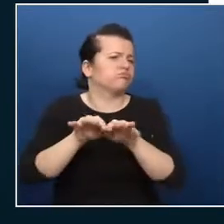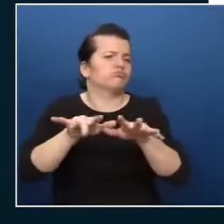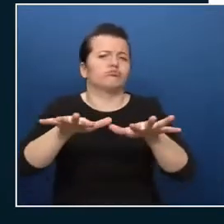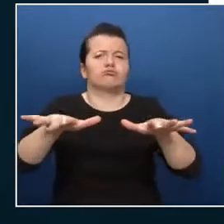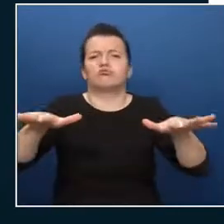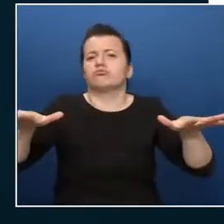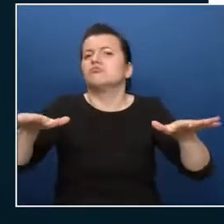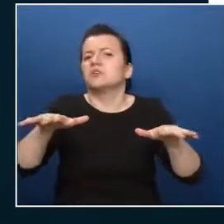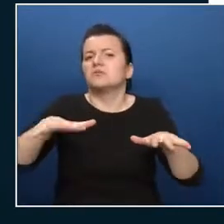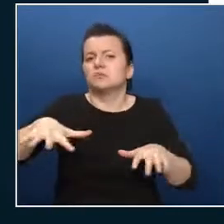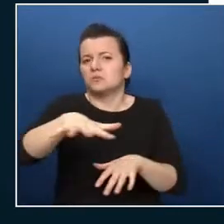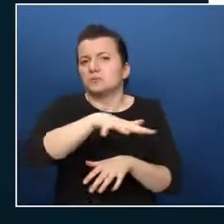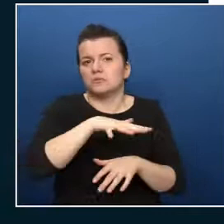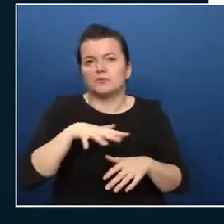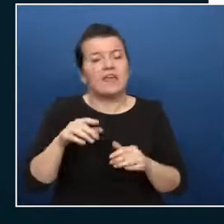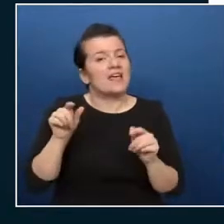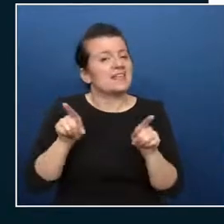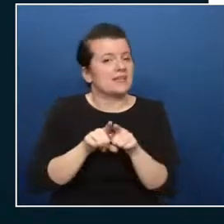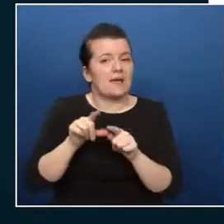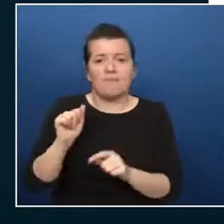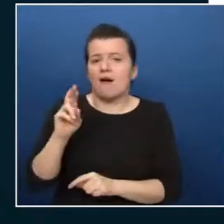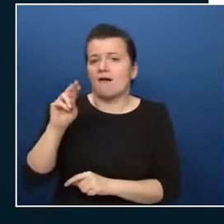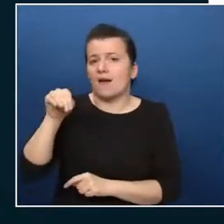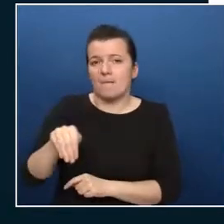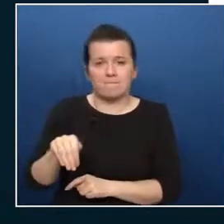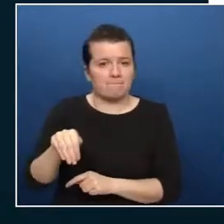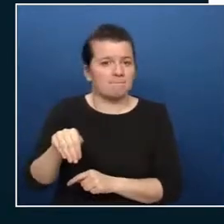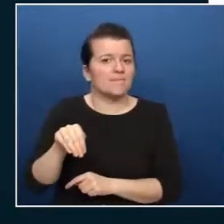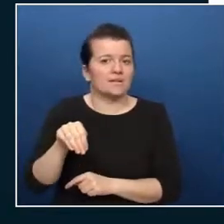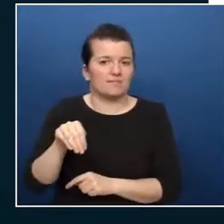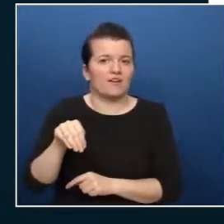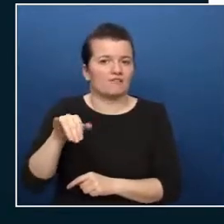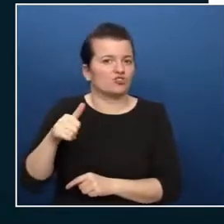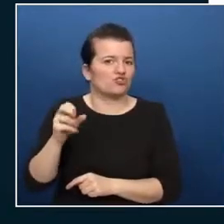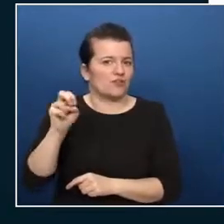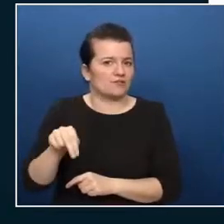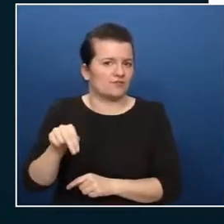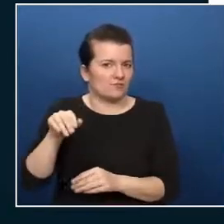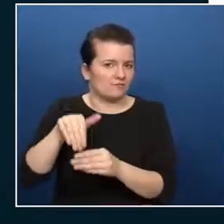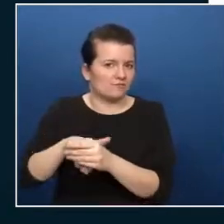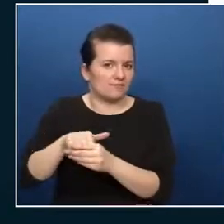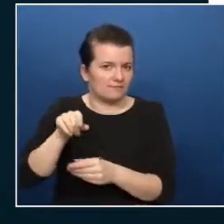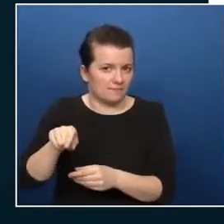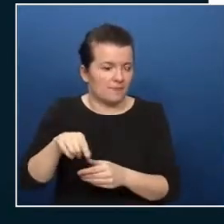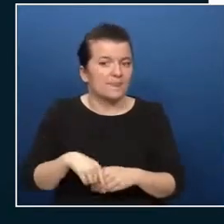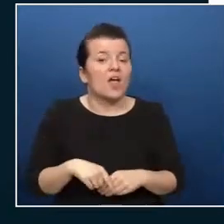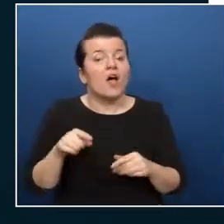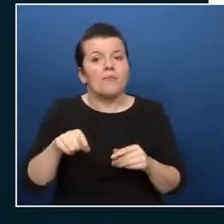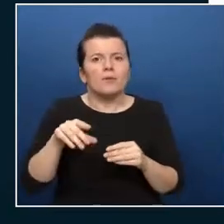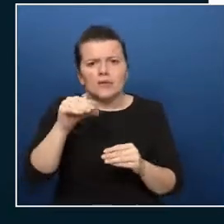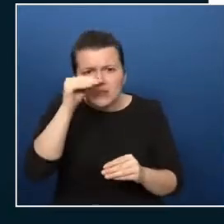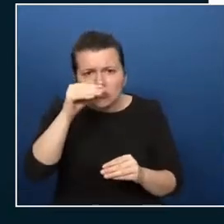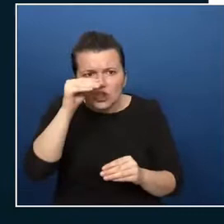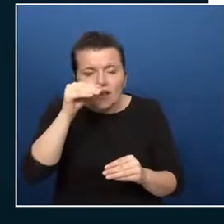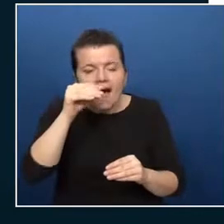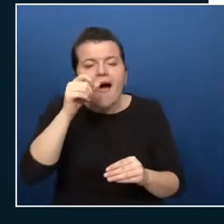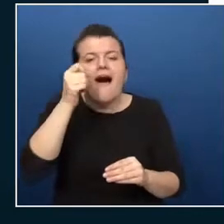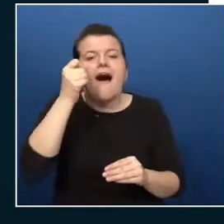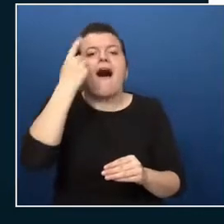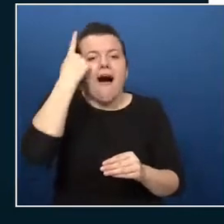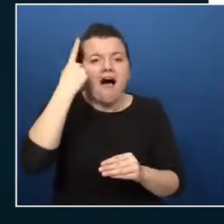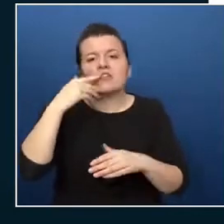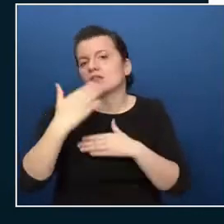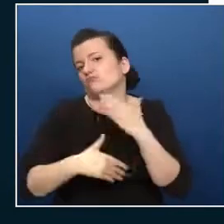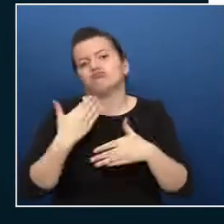as well in ARM templates and yeah it's it's a steep learning curve but eventually you'll get it and and you'll you will